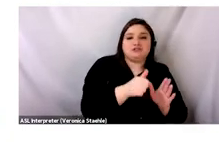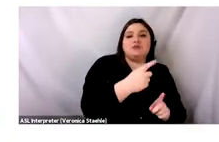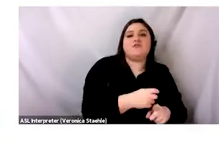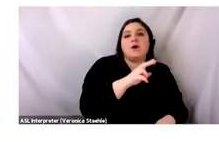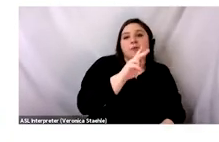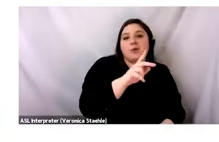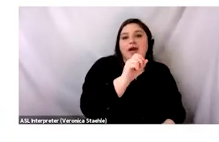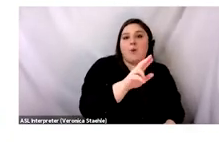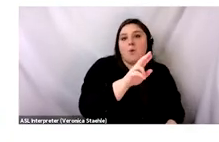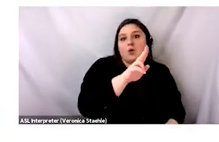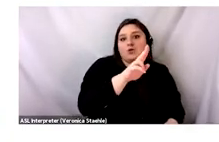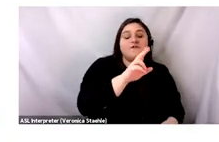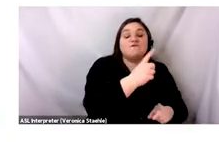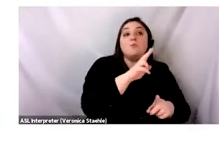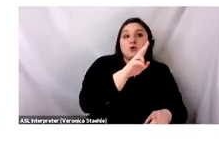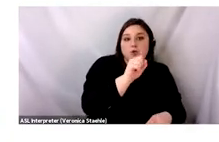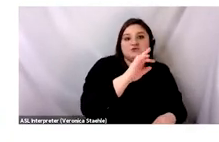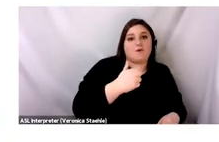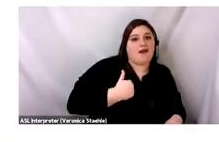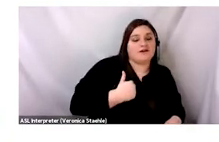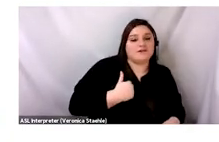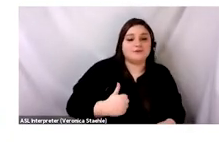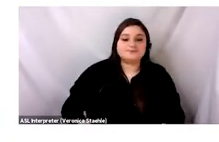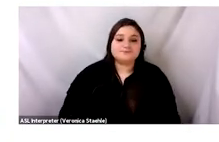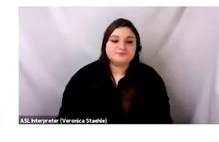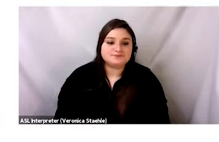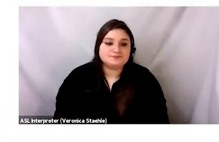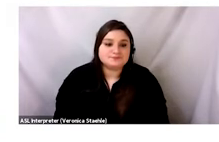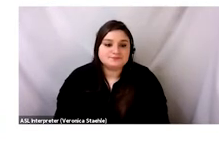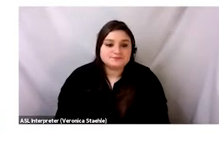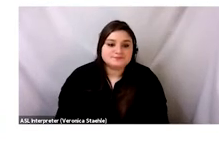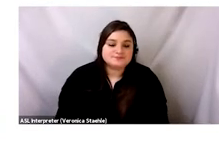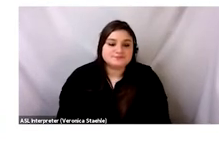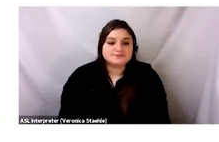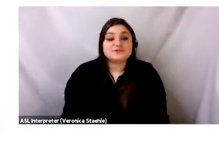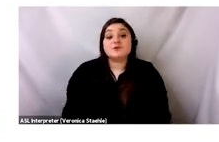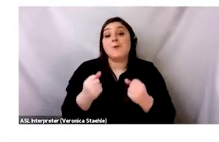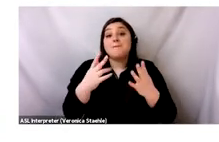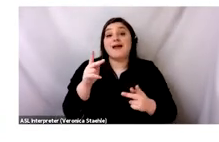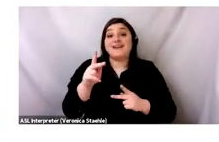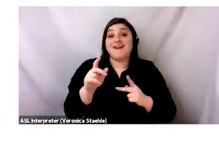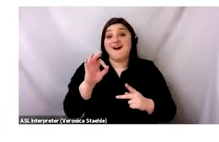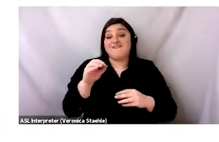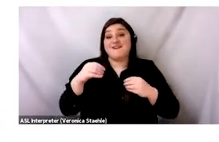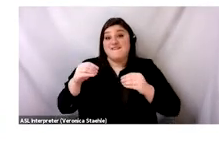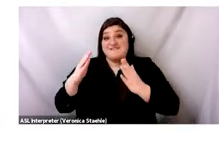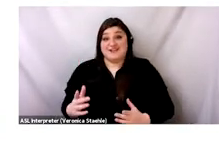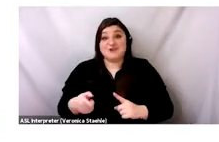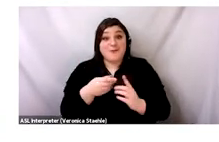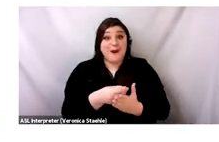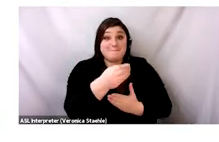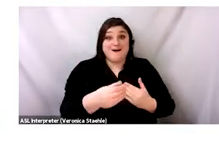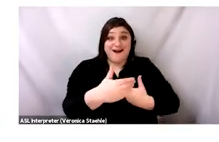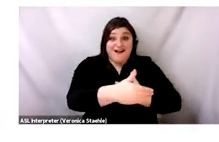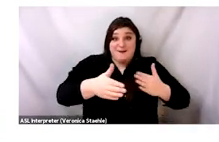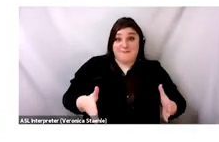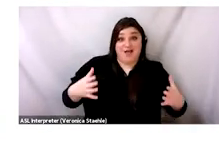bale on retailer market days, which are Wednesdays and Saturdays. For Abena and most of these traders, buying these bales is